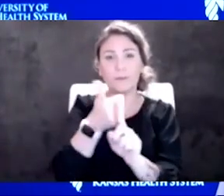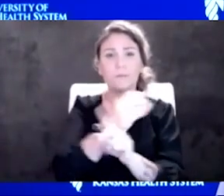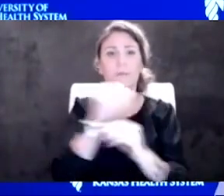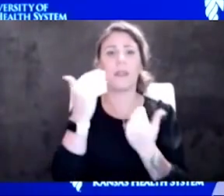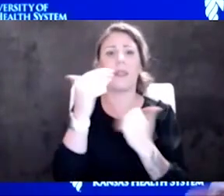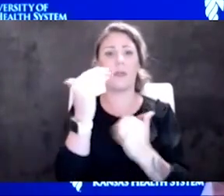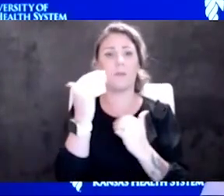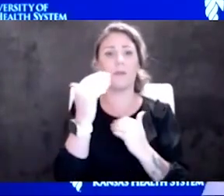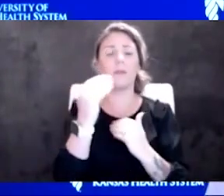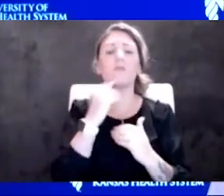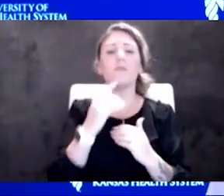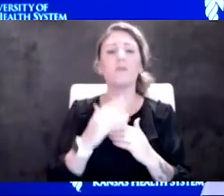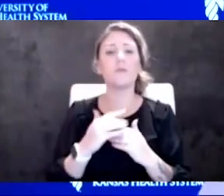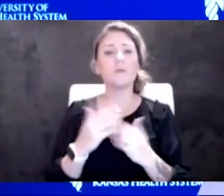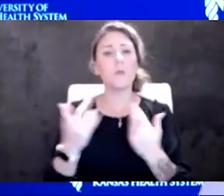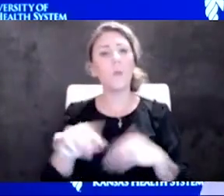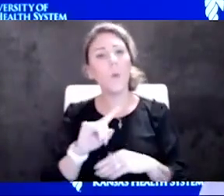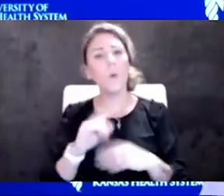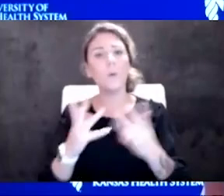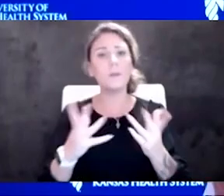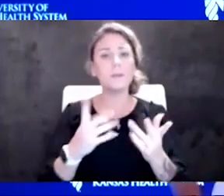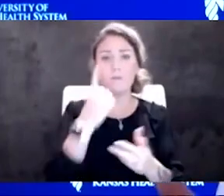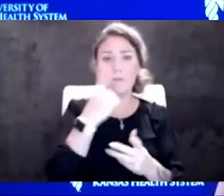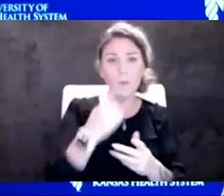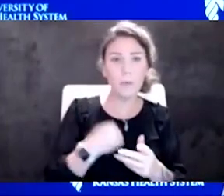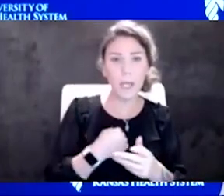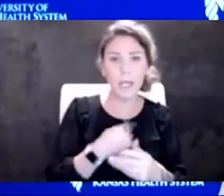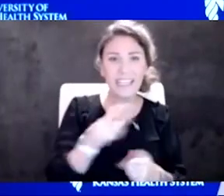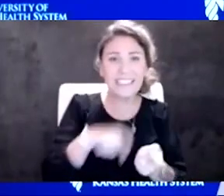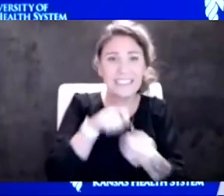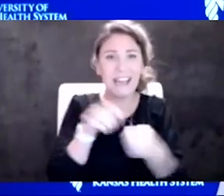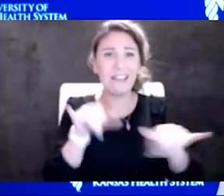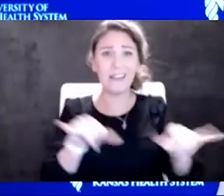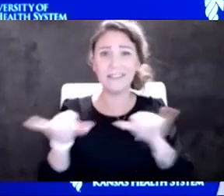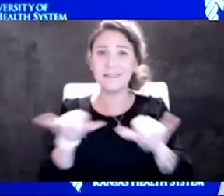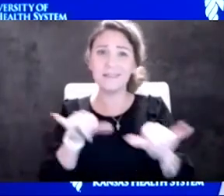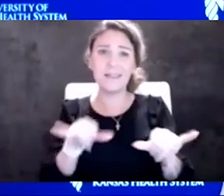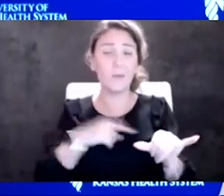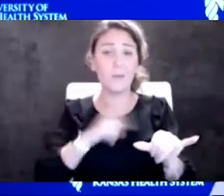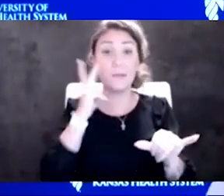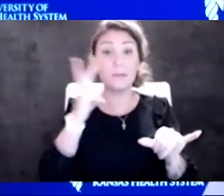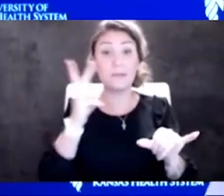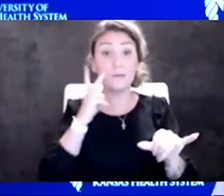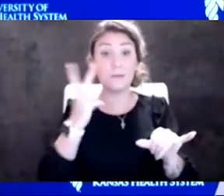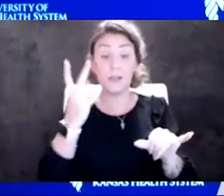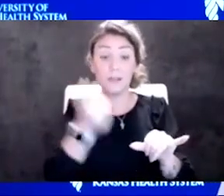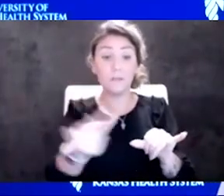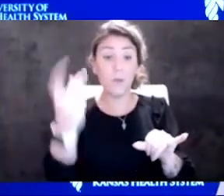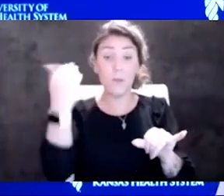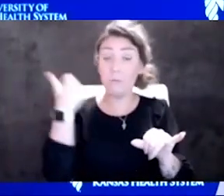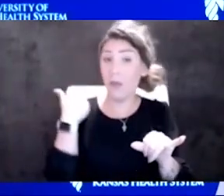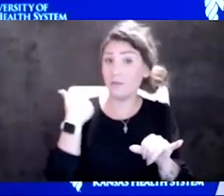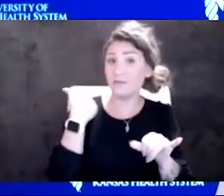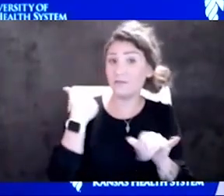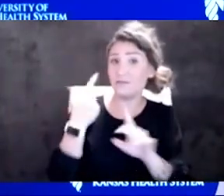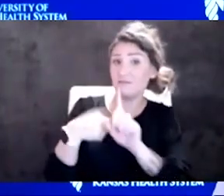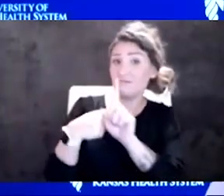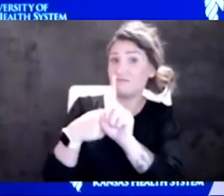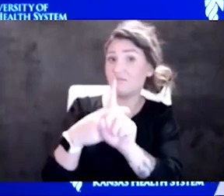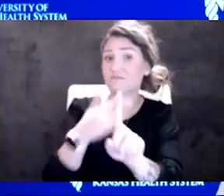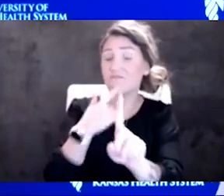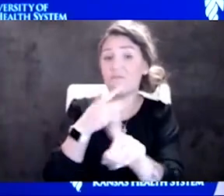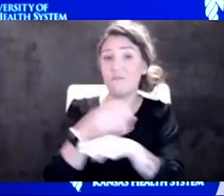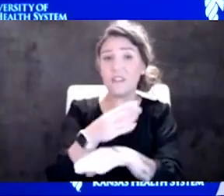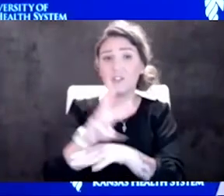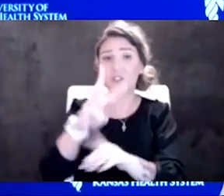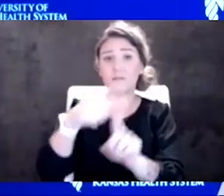those to me are exactly the same that we saw a few months ago after about six months of that vaccine rollout.